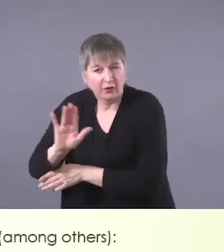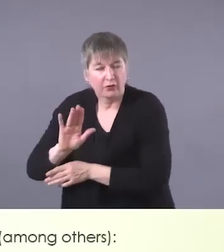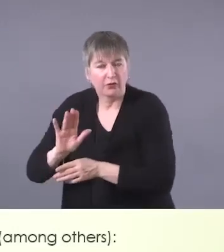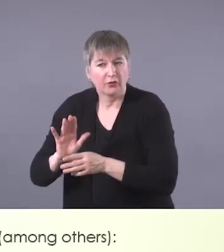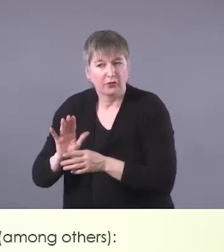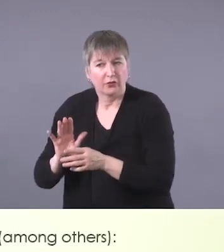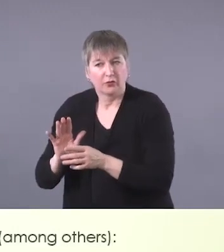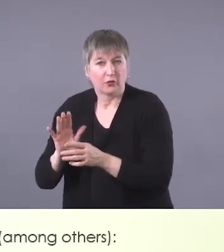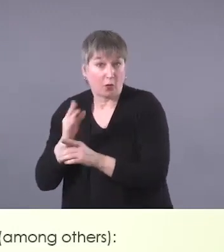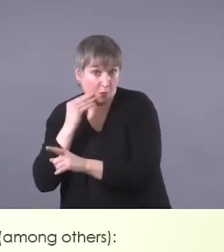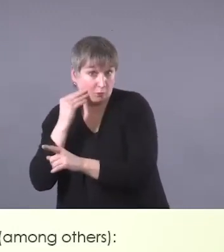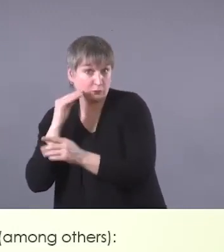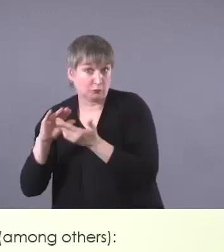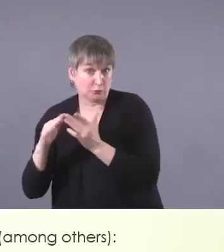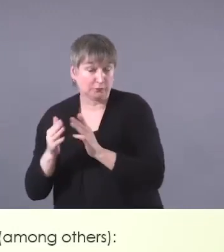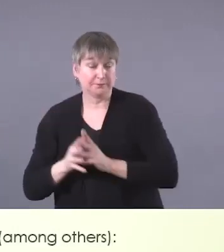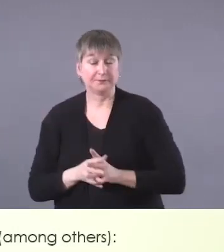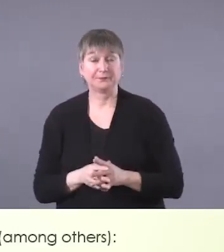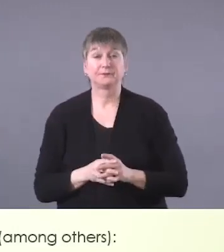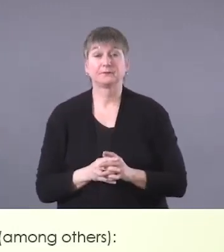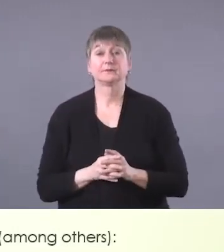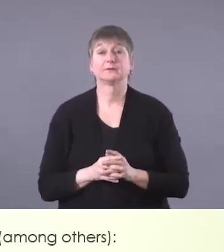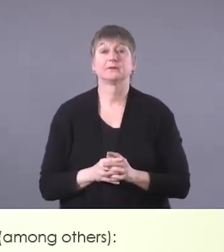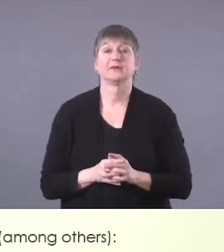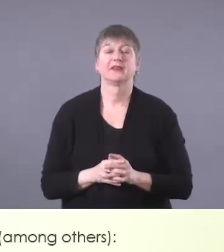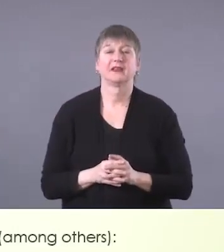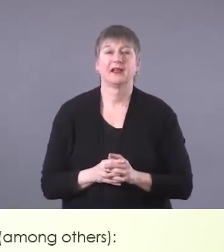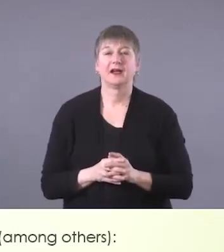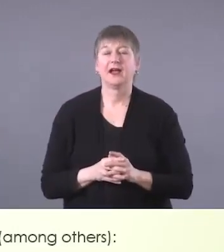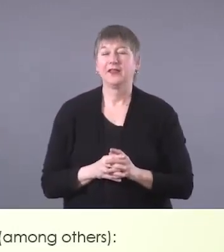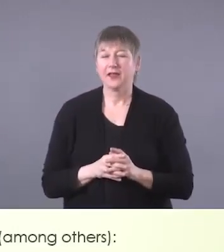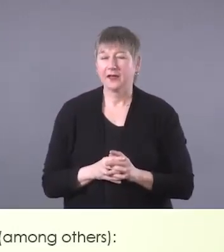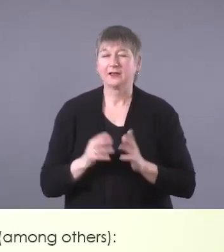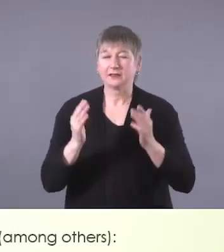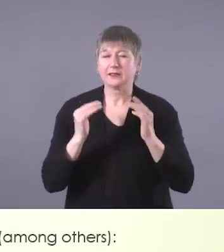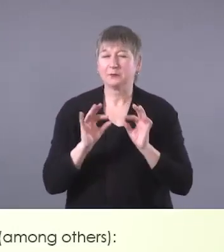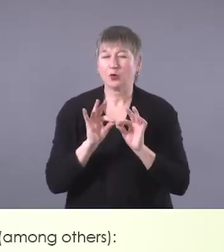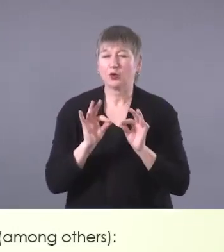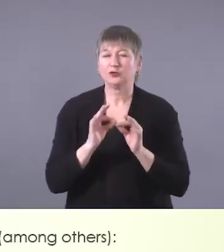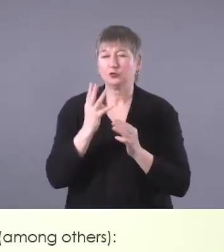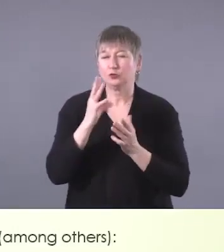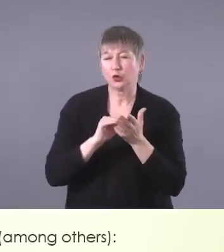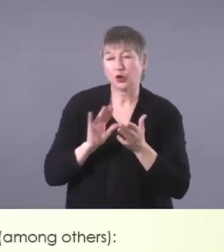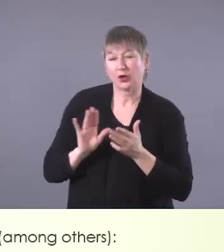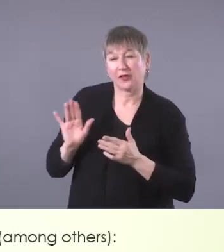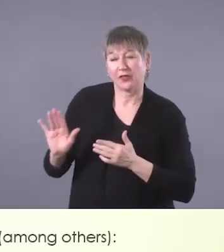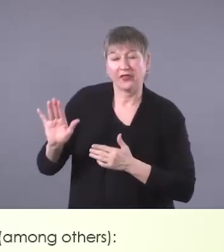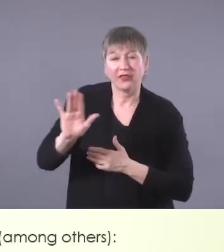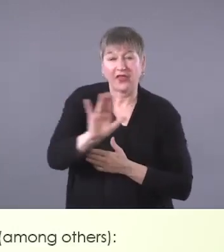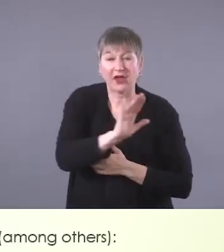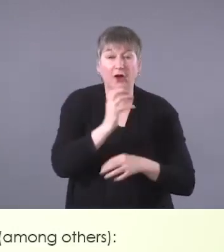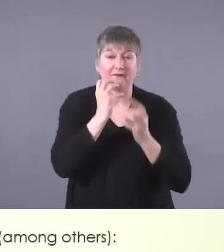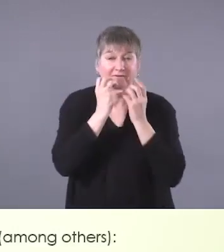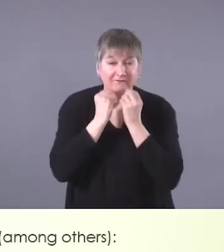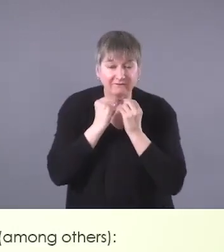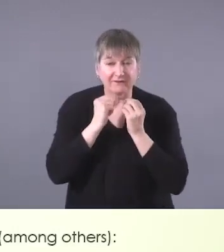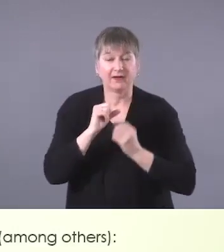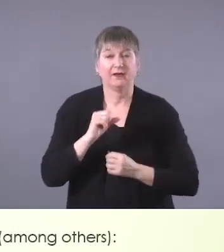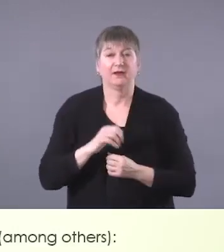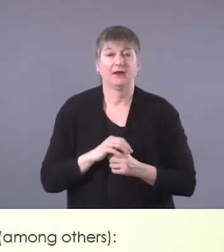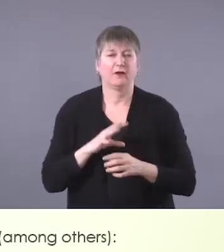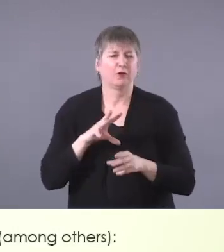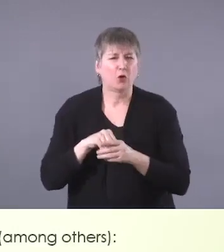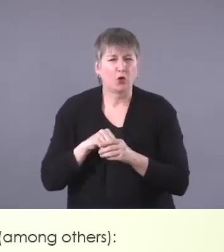The next thing is to learn core values of Indigenous people, which include, of course, among others, trust,